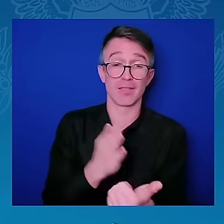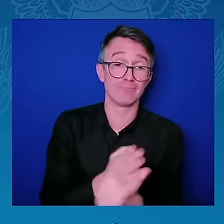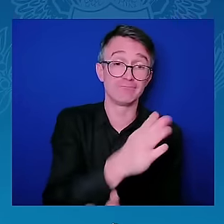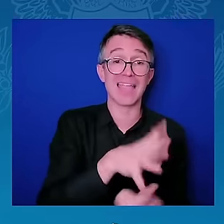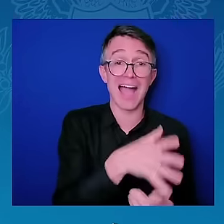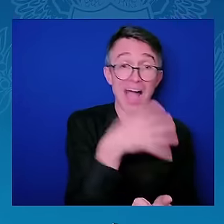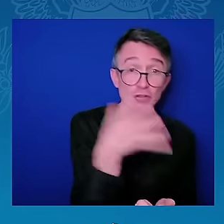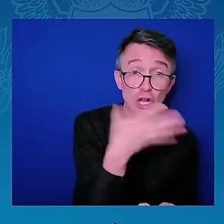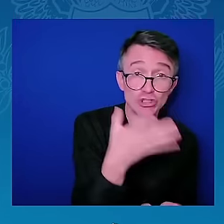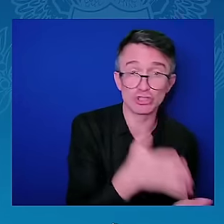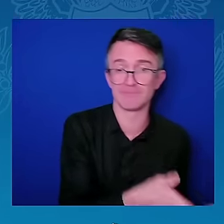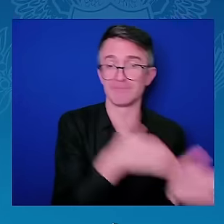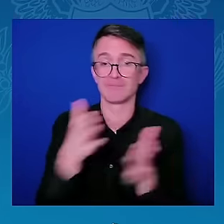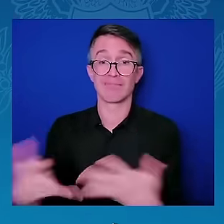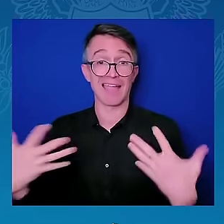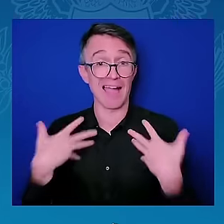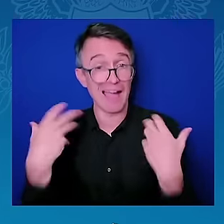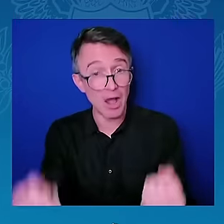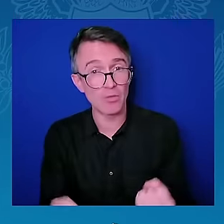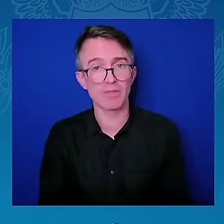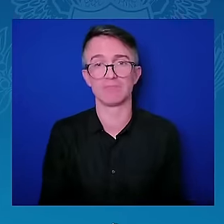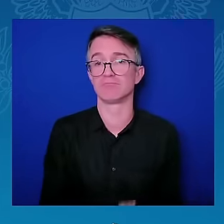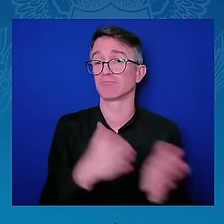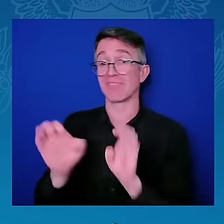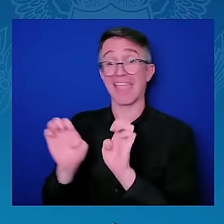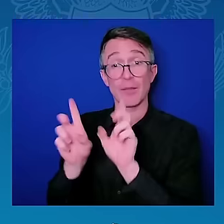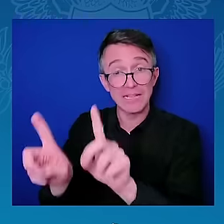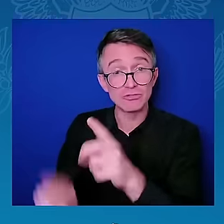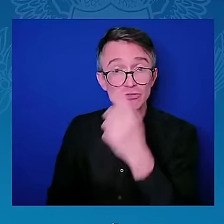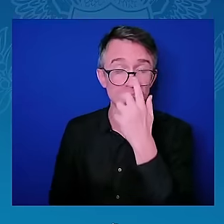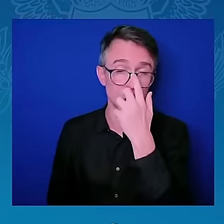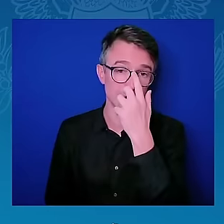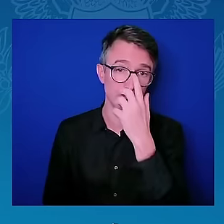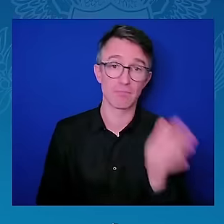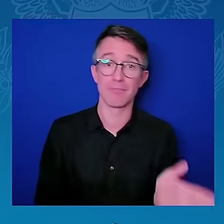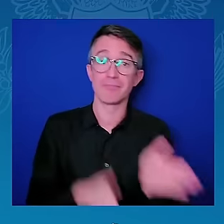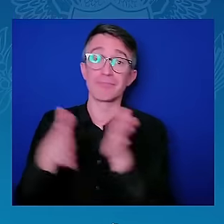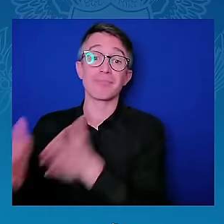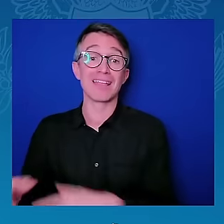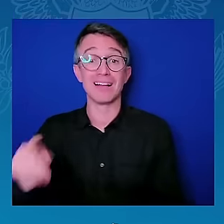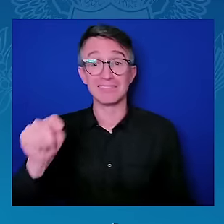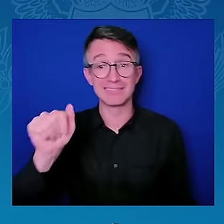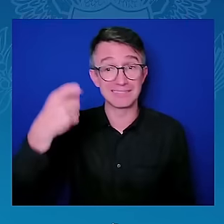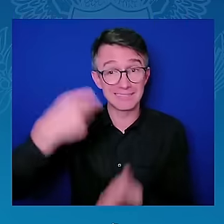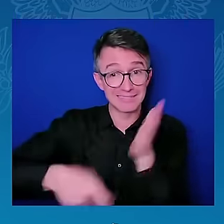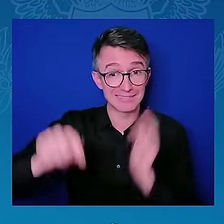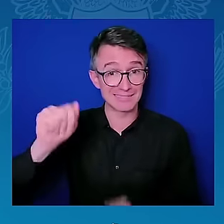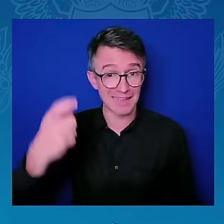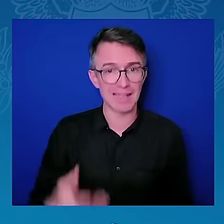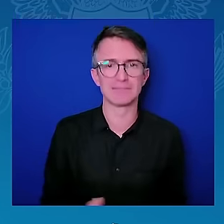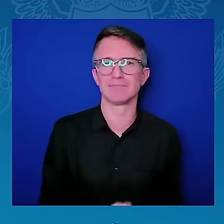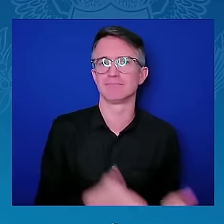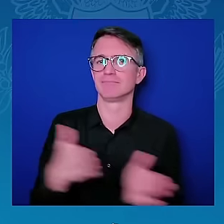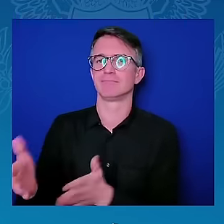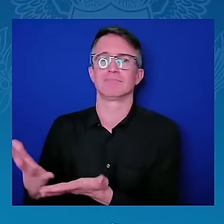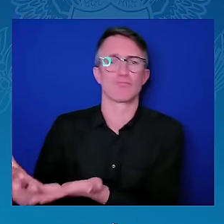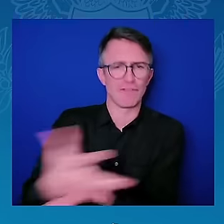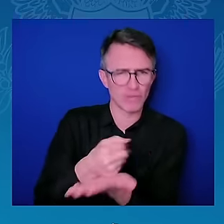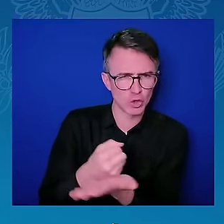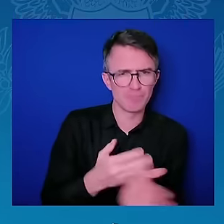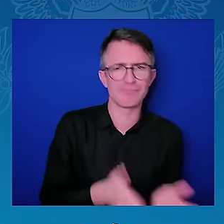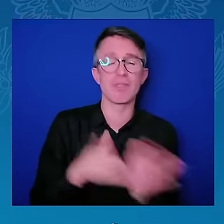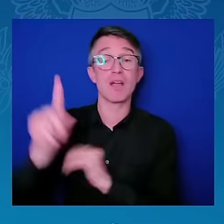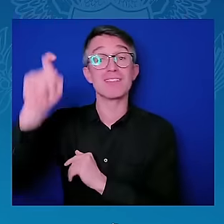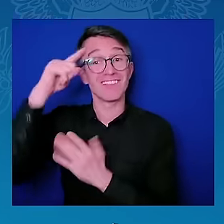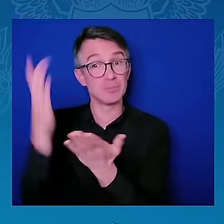we are moving all government services. When I came into office, we had 300 government services. We've now moved 17